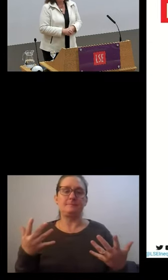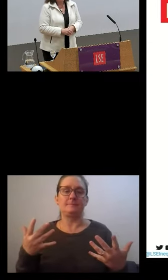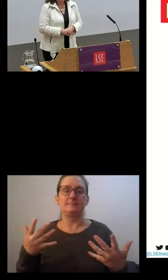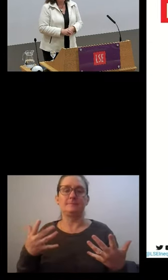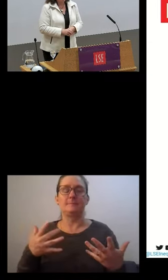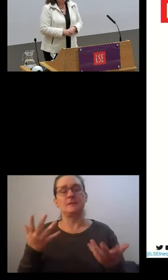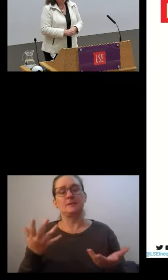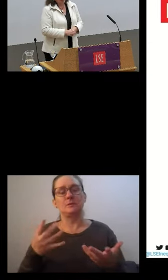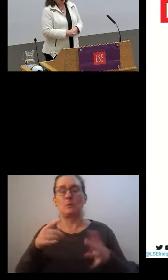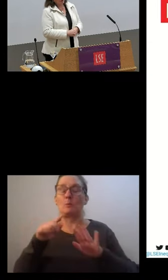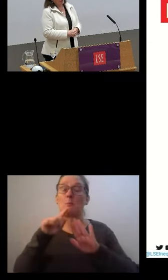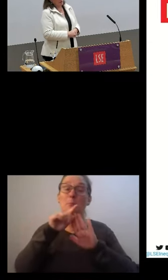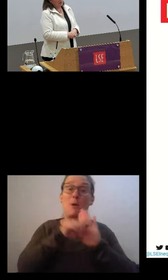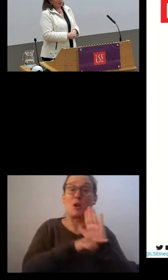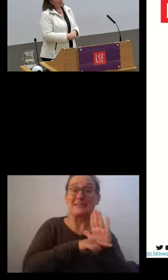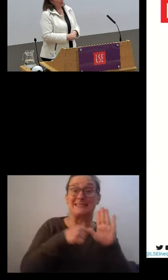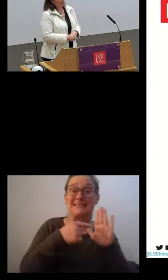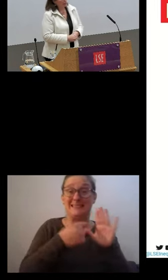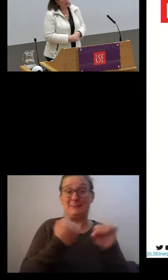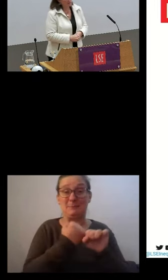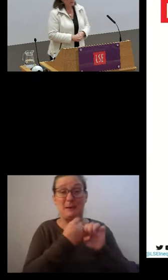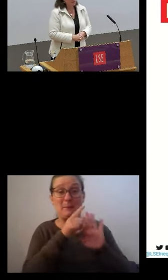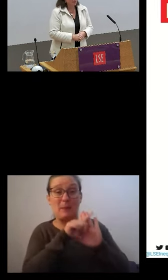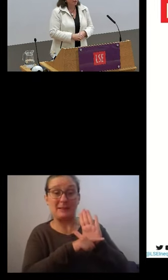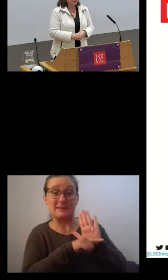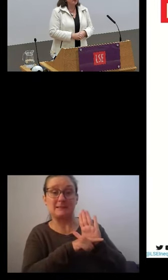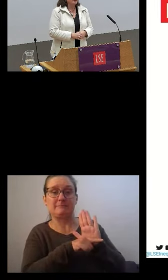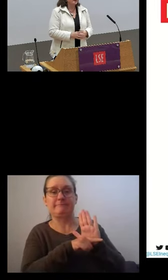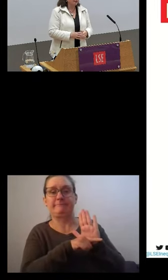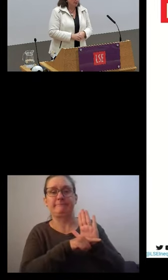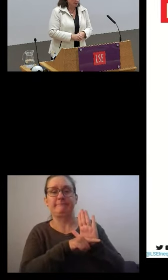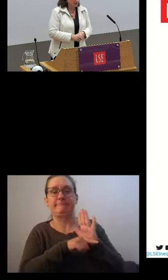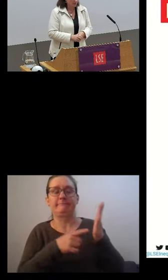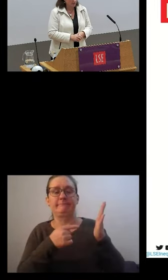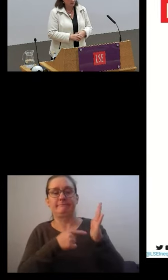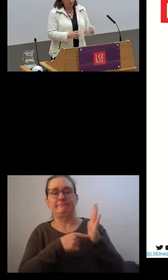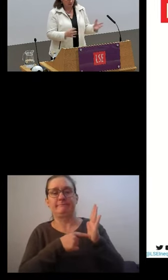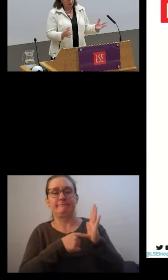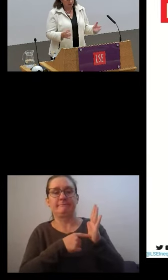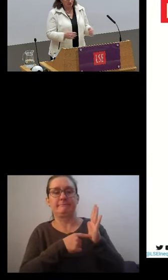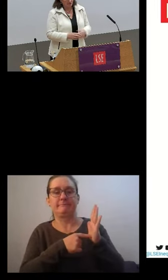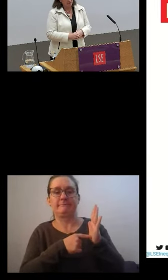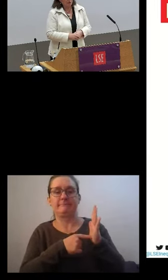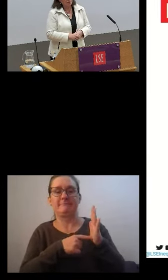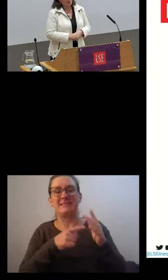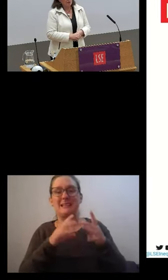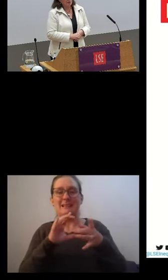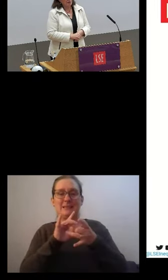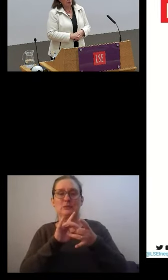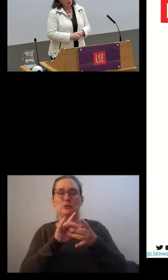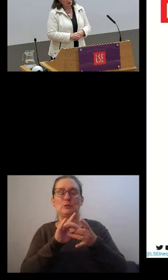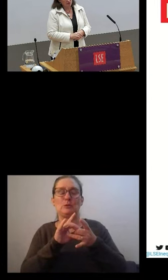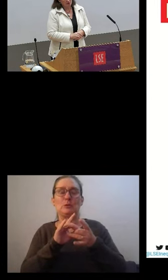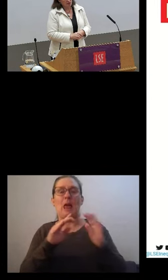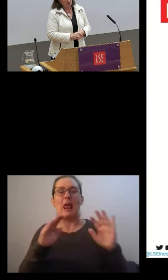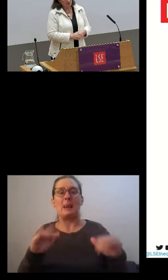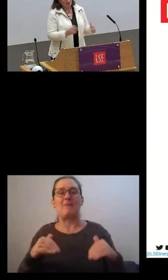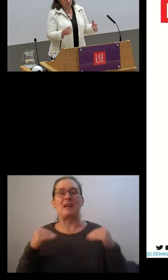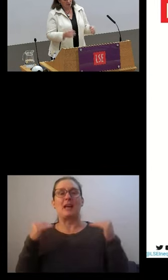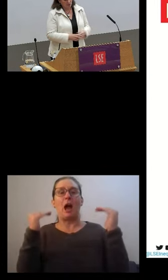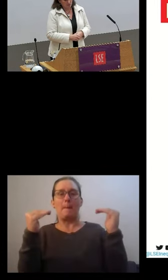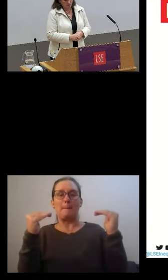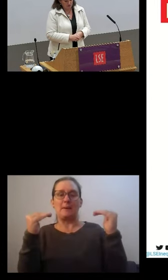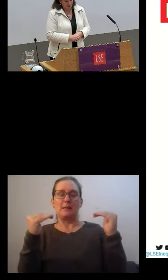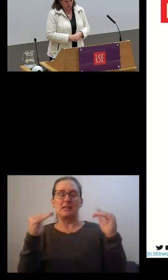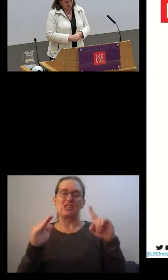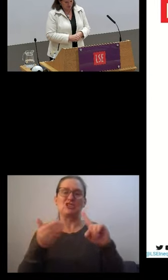policy making, employment is also incredibly important in the levelling up agenda of this government, and I'm sure it's an agenda